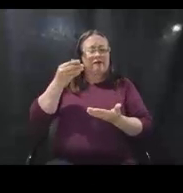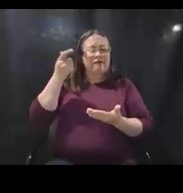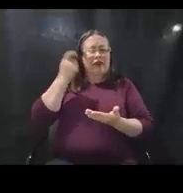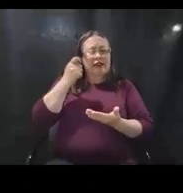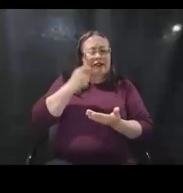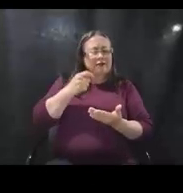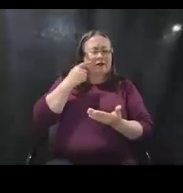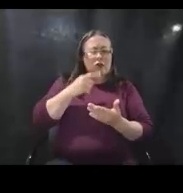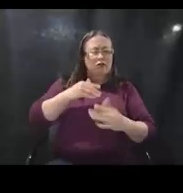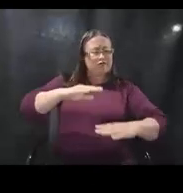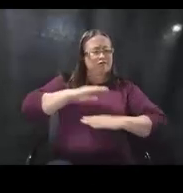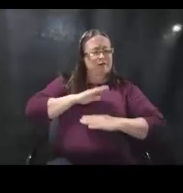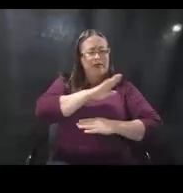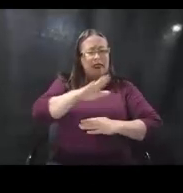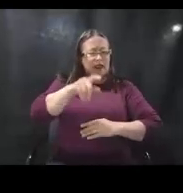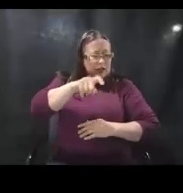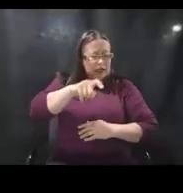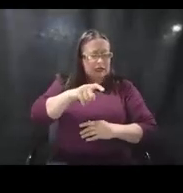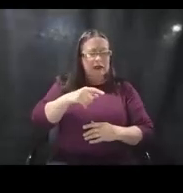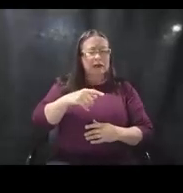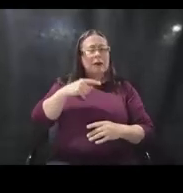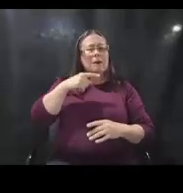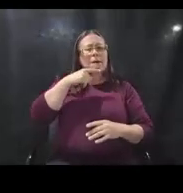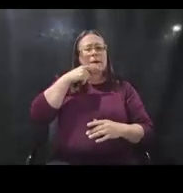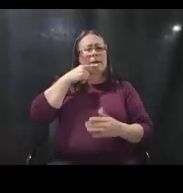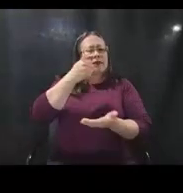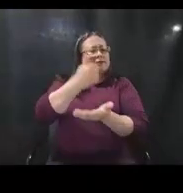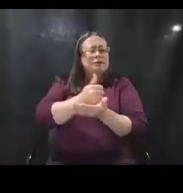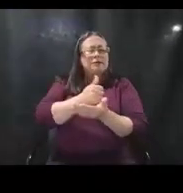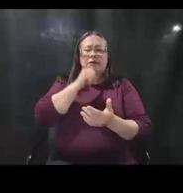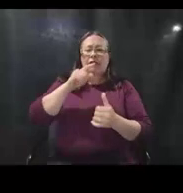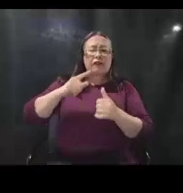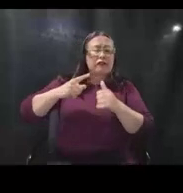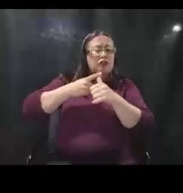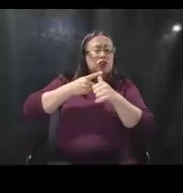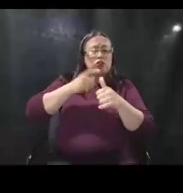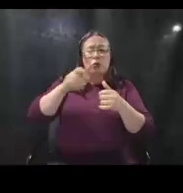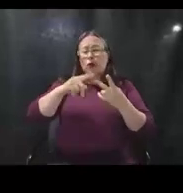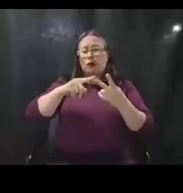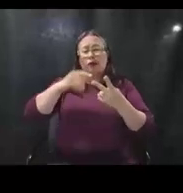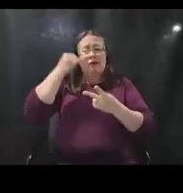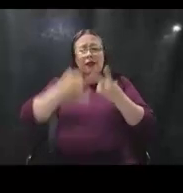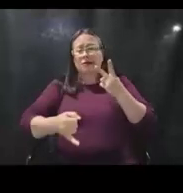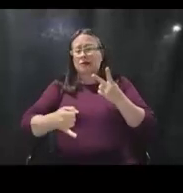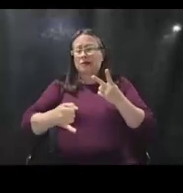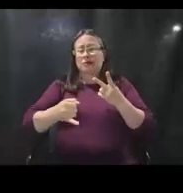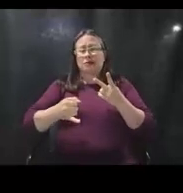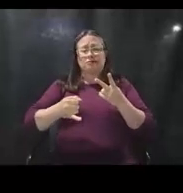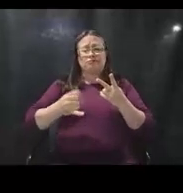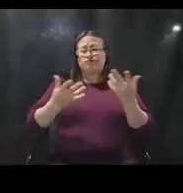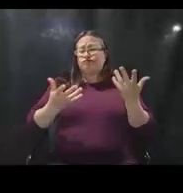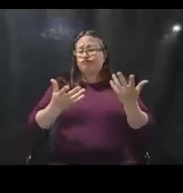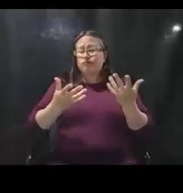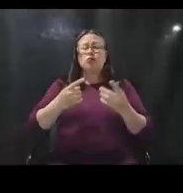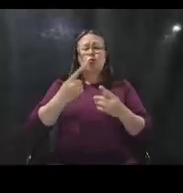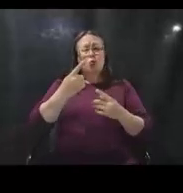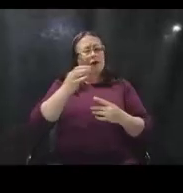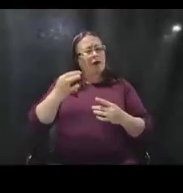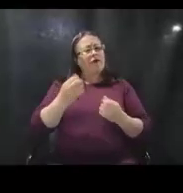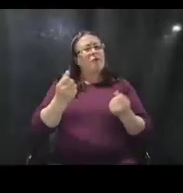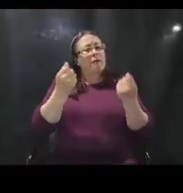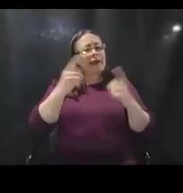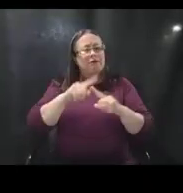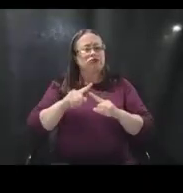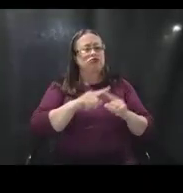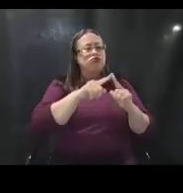their needs. And so public assistance is not a first or last resort of funding. It is one of multiple sources of